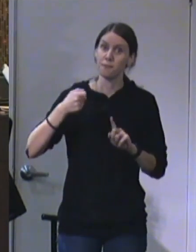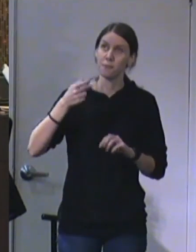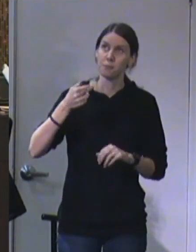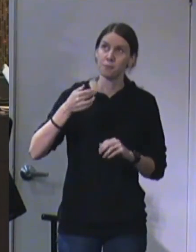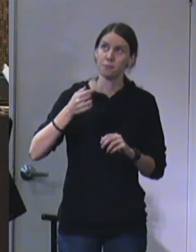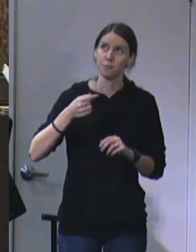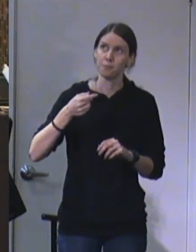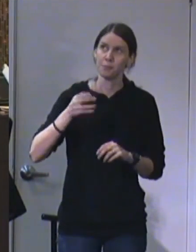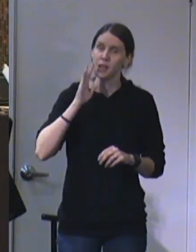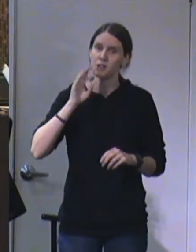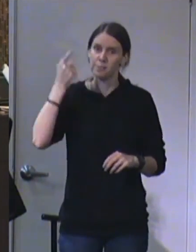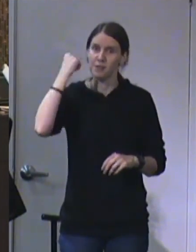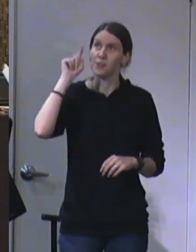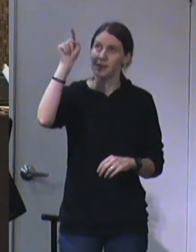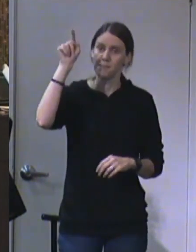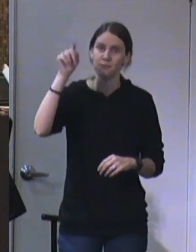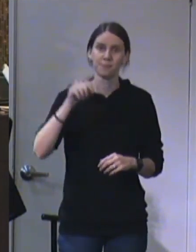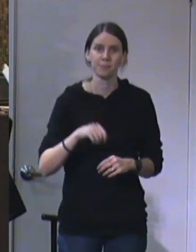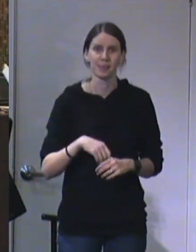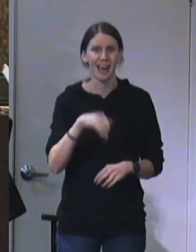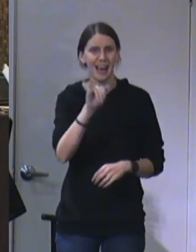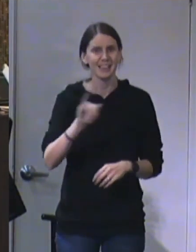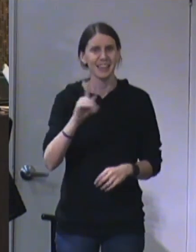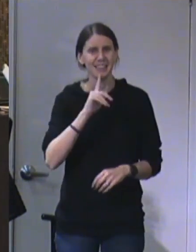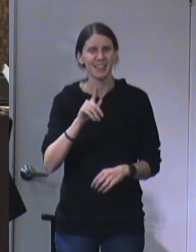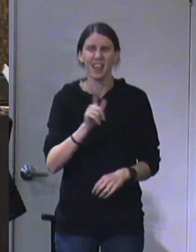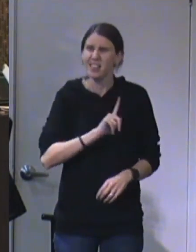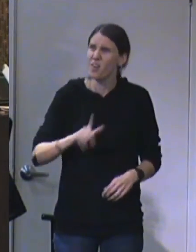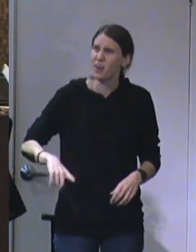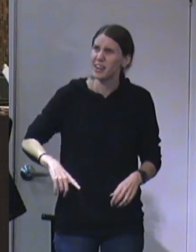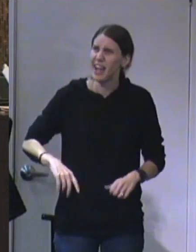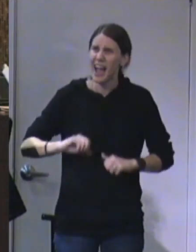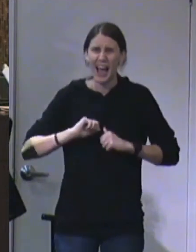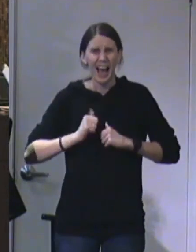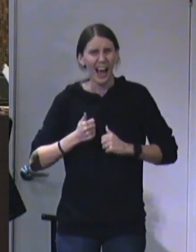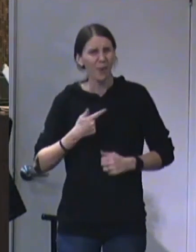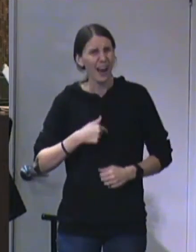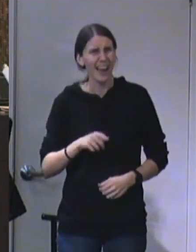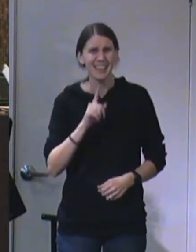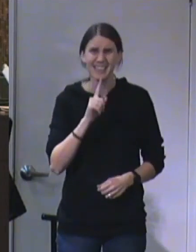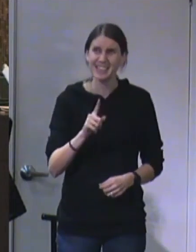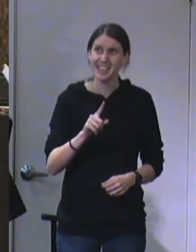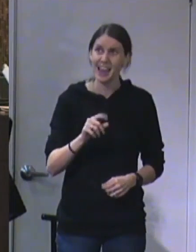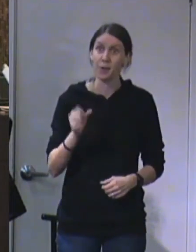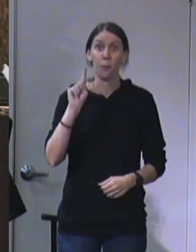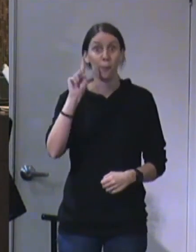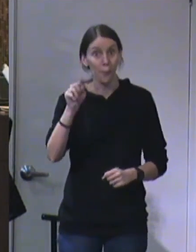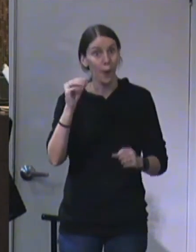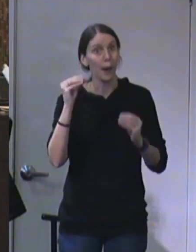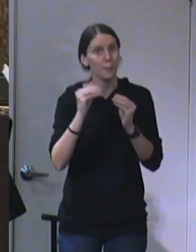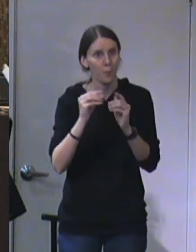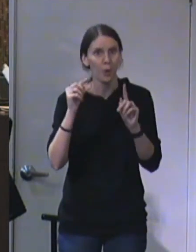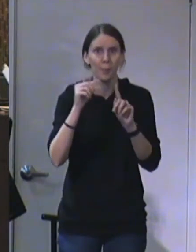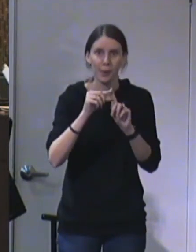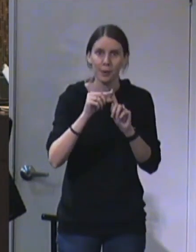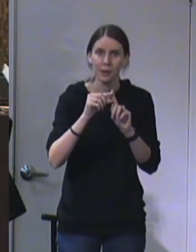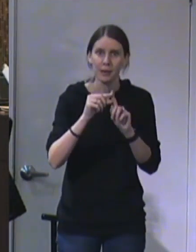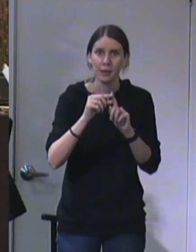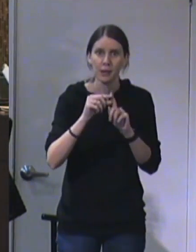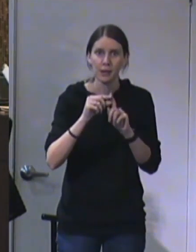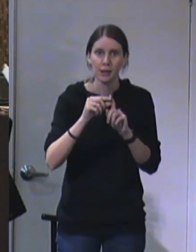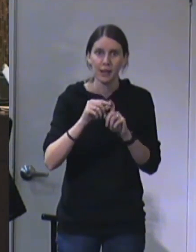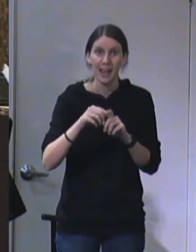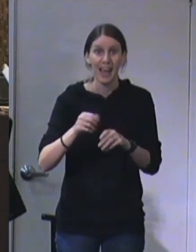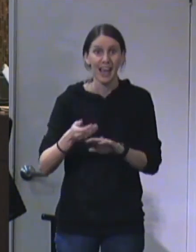Isaiah is saying, Lord, how can I say another word to these people